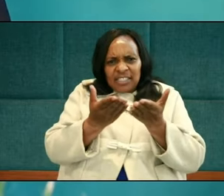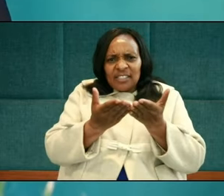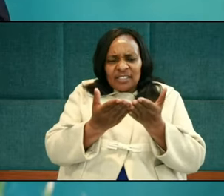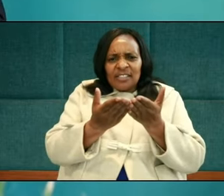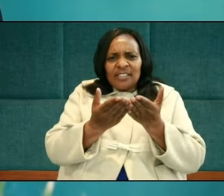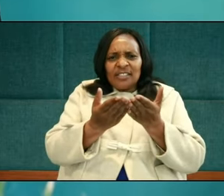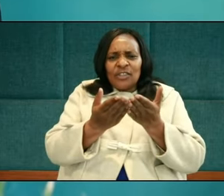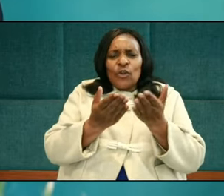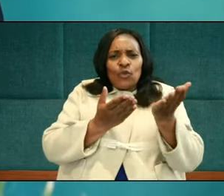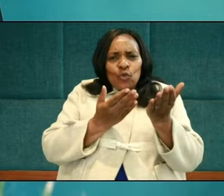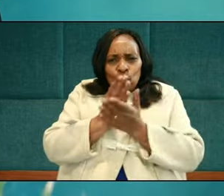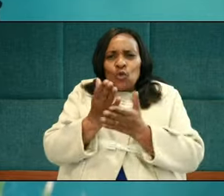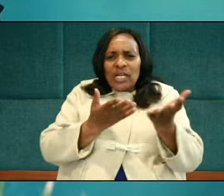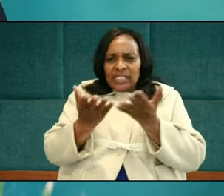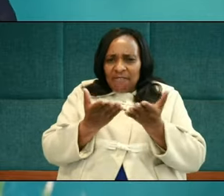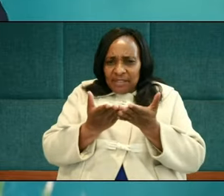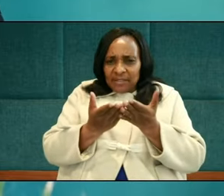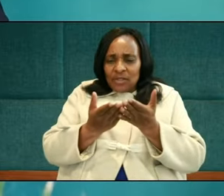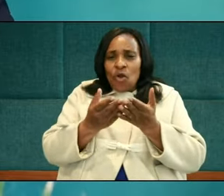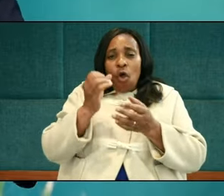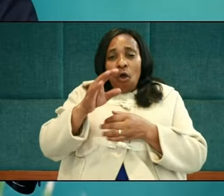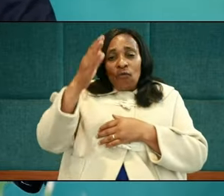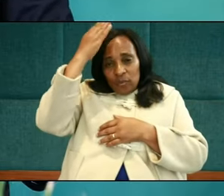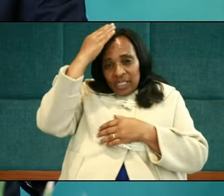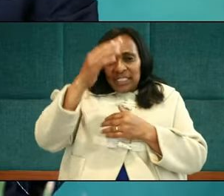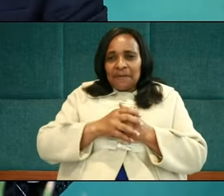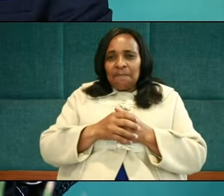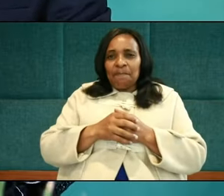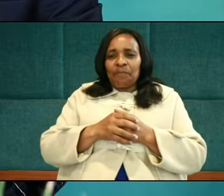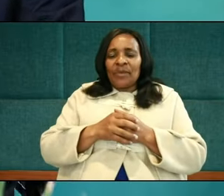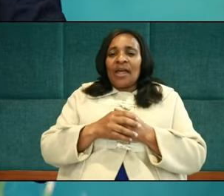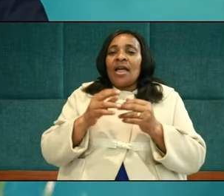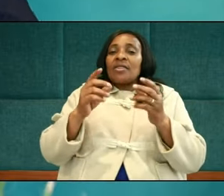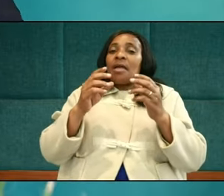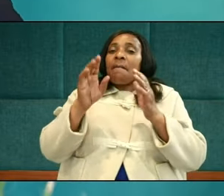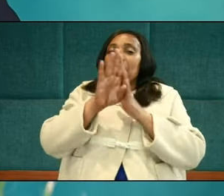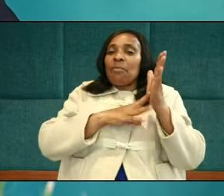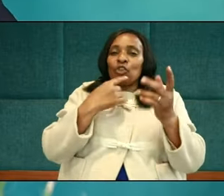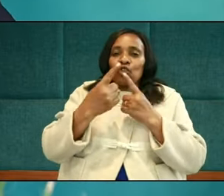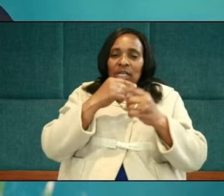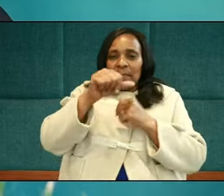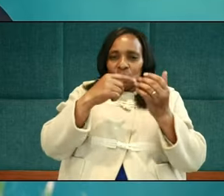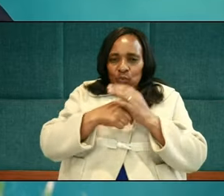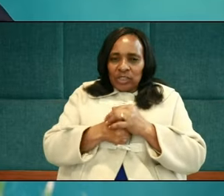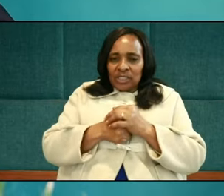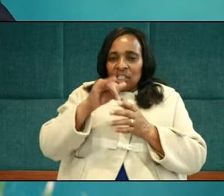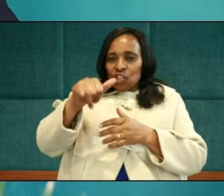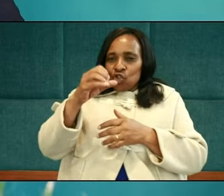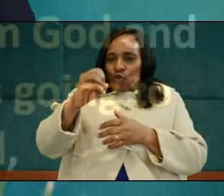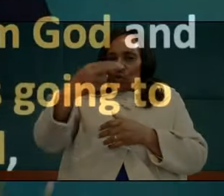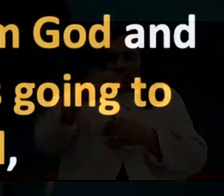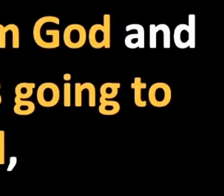the service of humility. Listen to what the scripture says. In John chapter